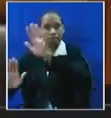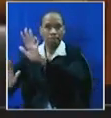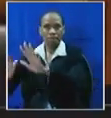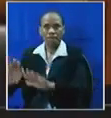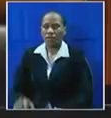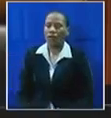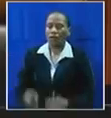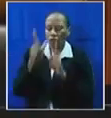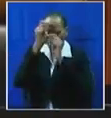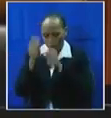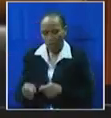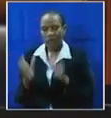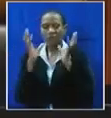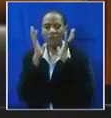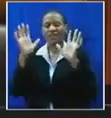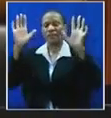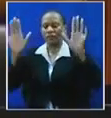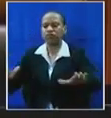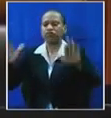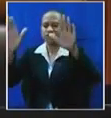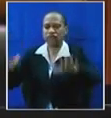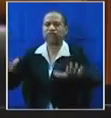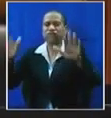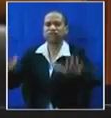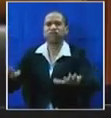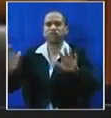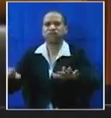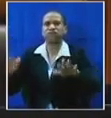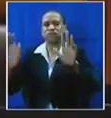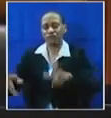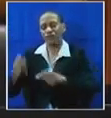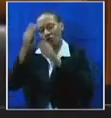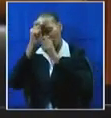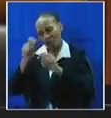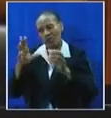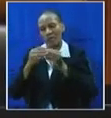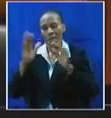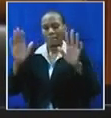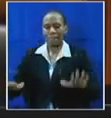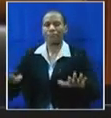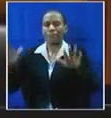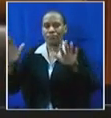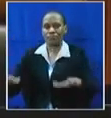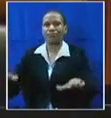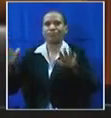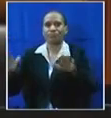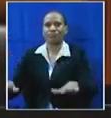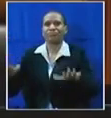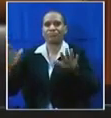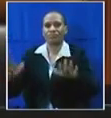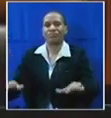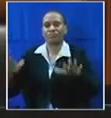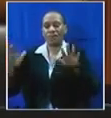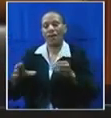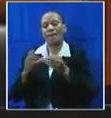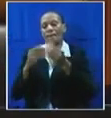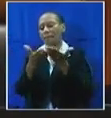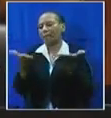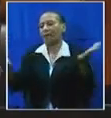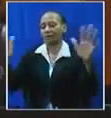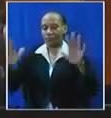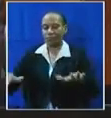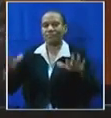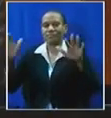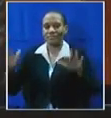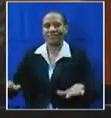order. A leader of the opposition. Order members. I'm running the house. I'm in charge. Come on. Order, running the